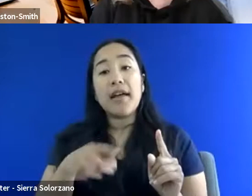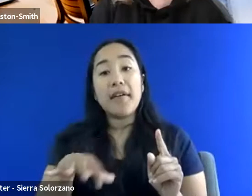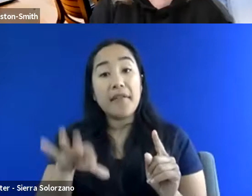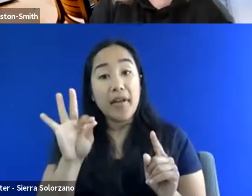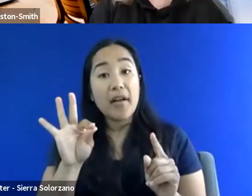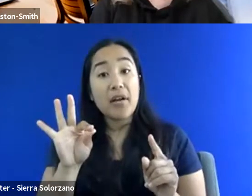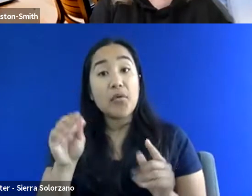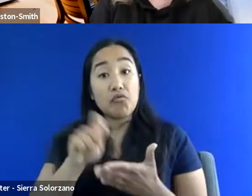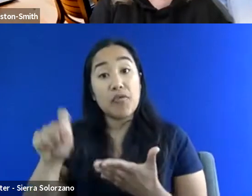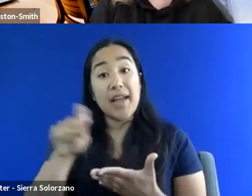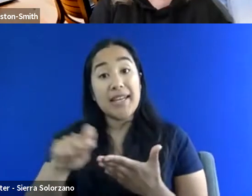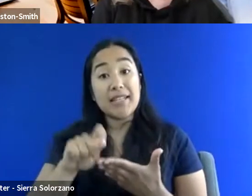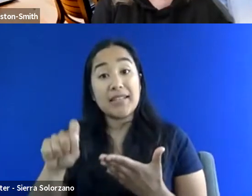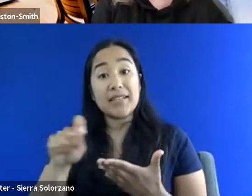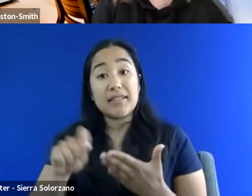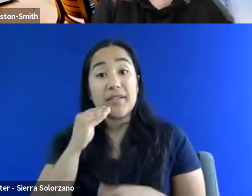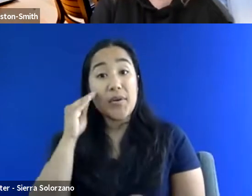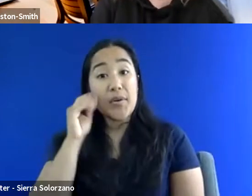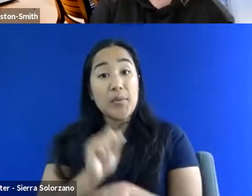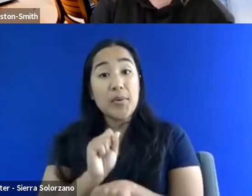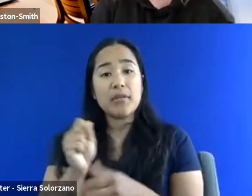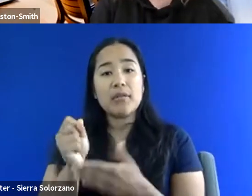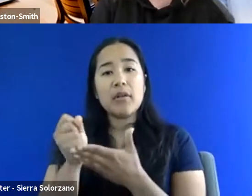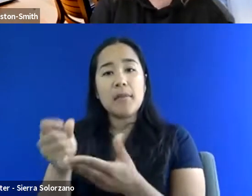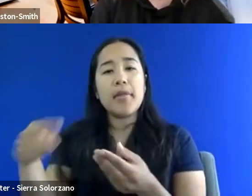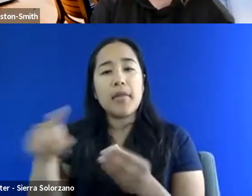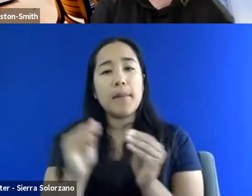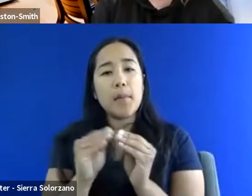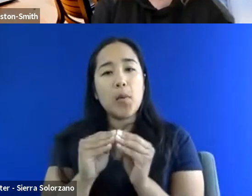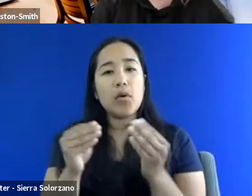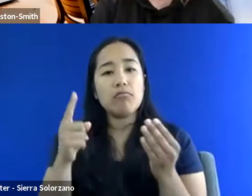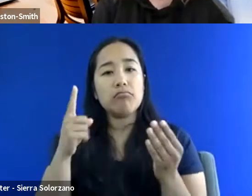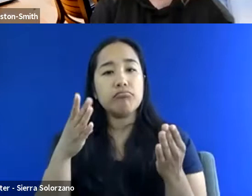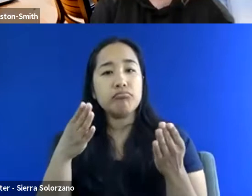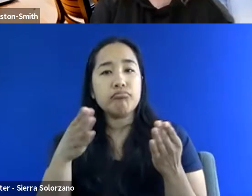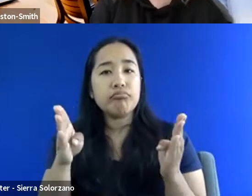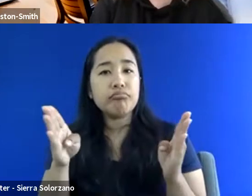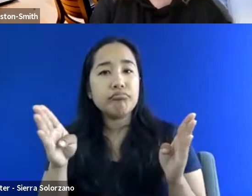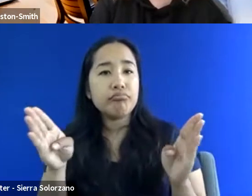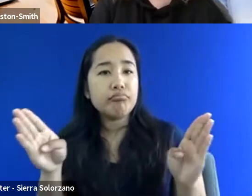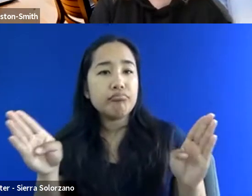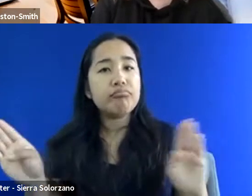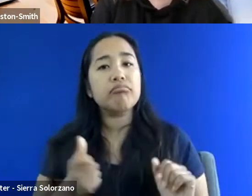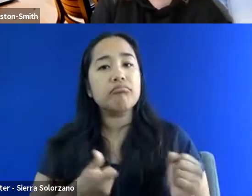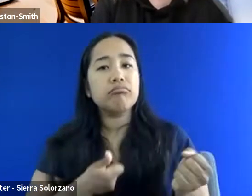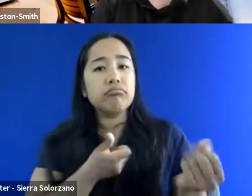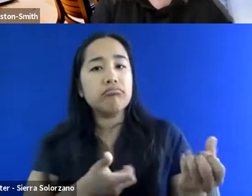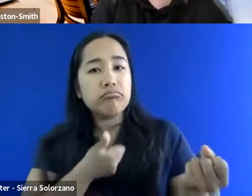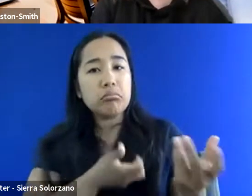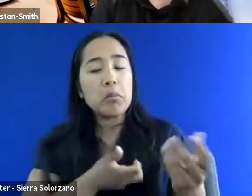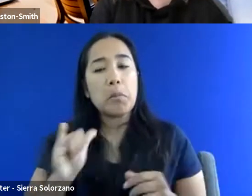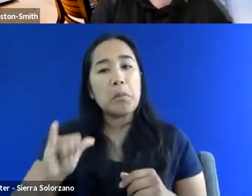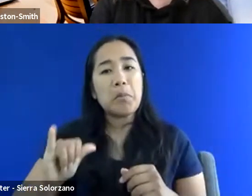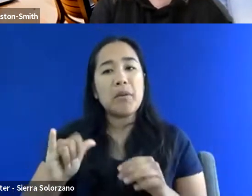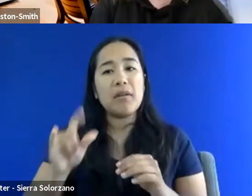can get them to be a little bit more, uh, open to their personal experiences and who they are have been something that I have been able to